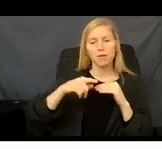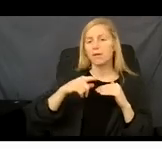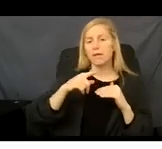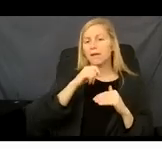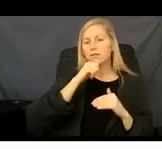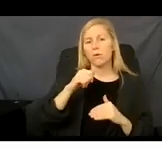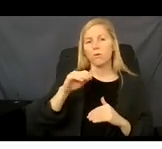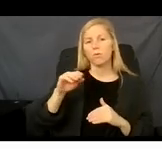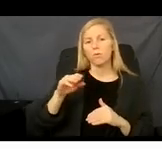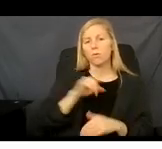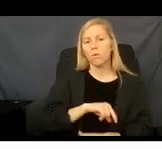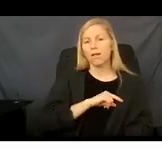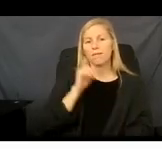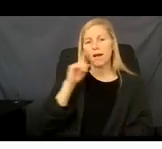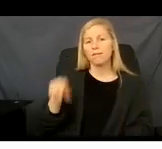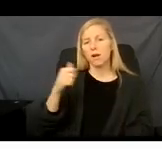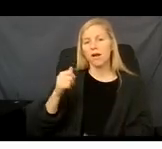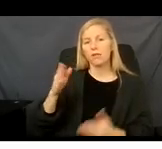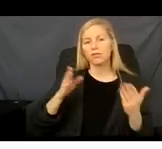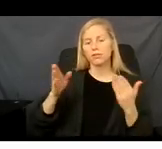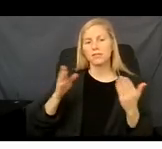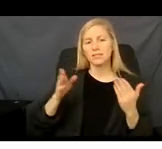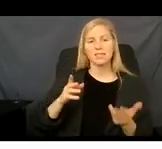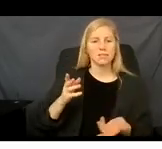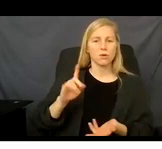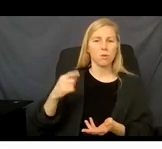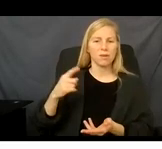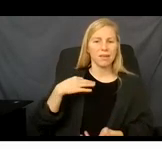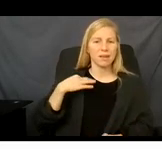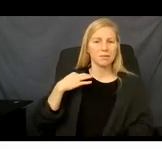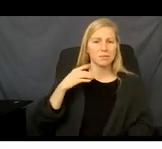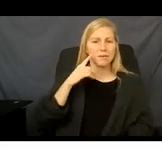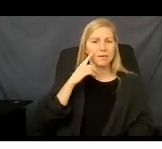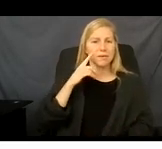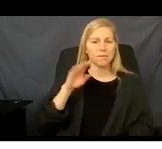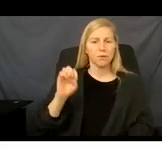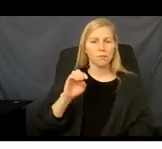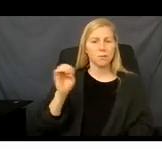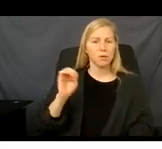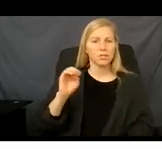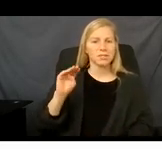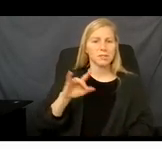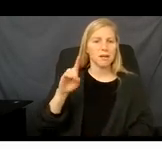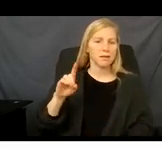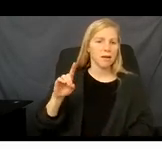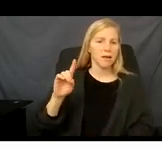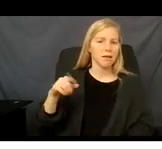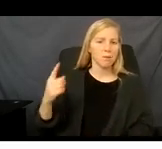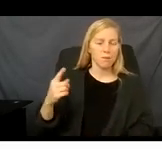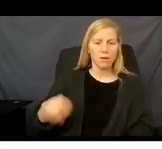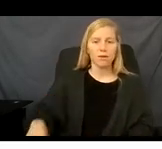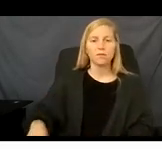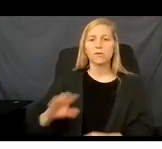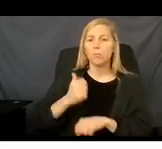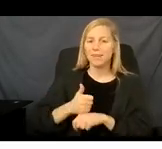services, since they can only be eligible for emergency Medicaid based on their immigration status. So if you have people